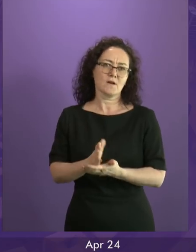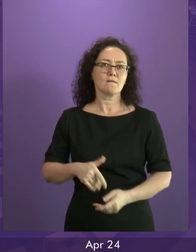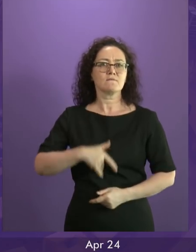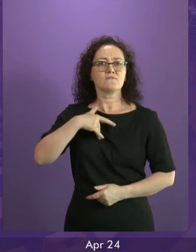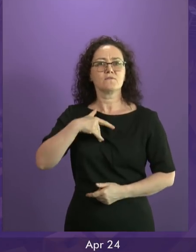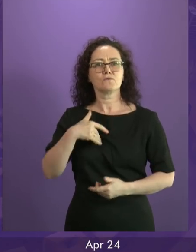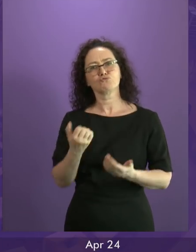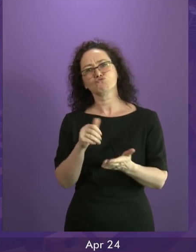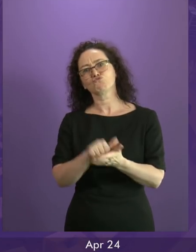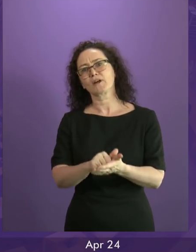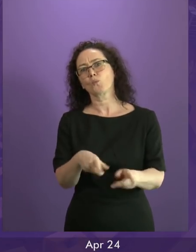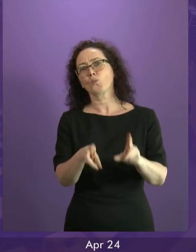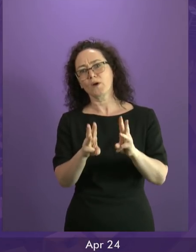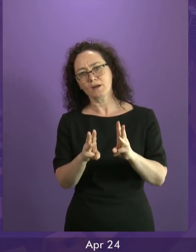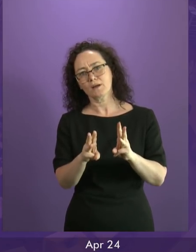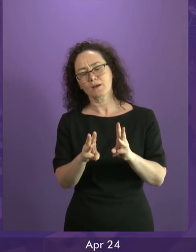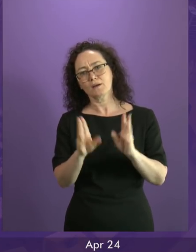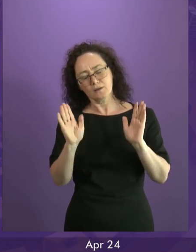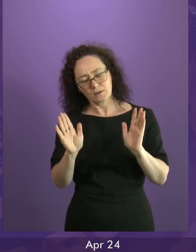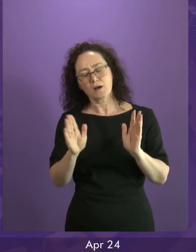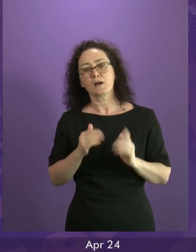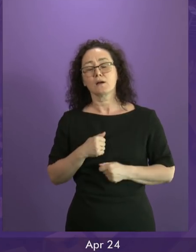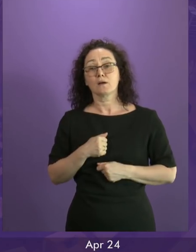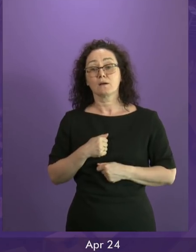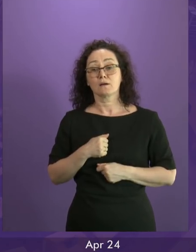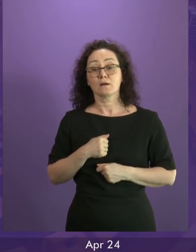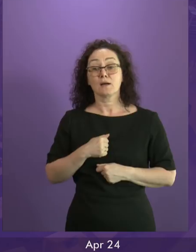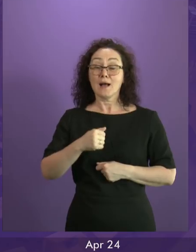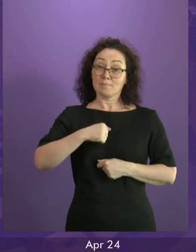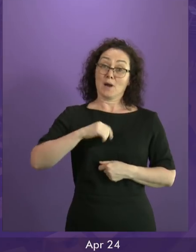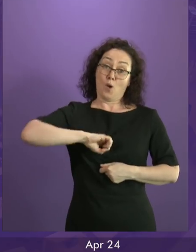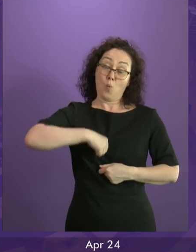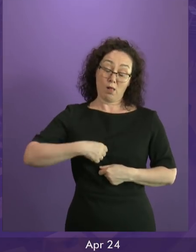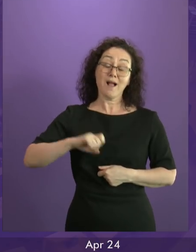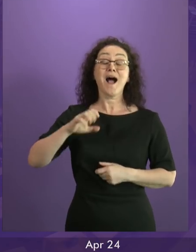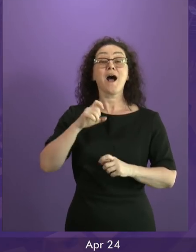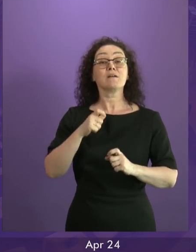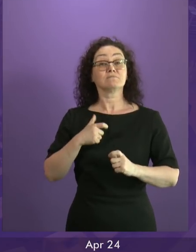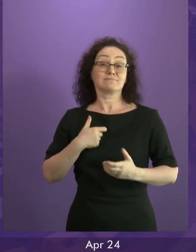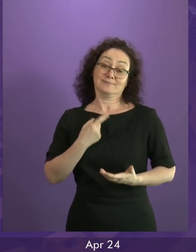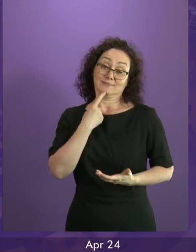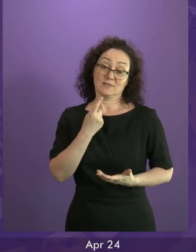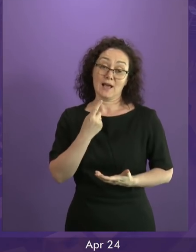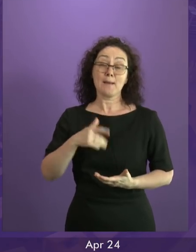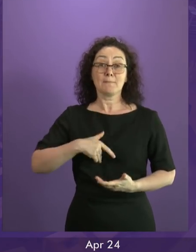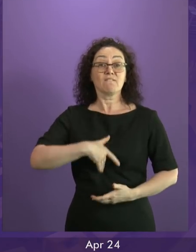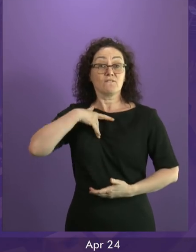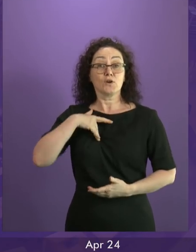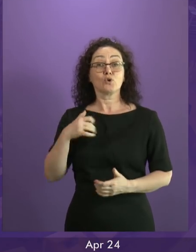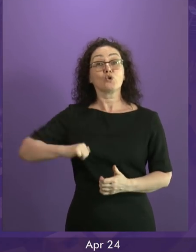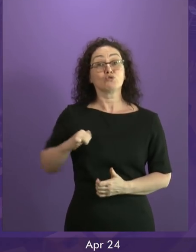remaining in the Union is the right option for Scotland. I will argue that independence offers the best future.